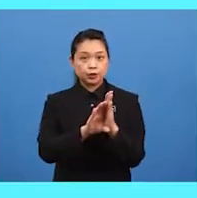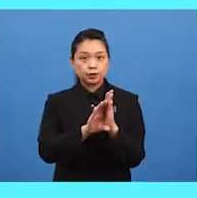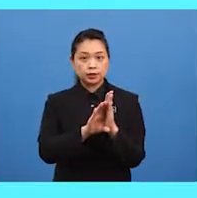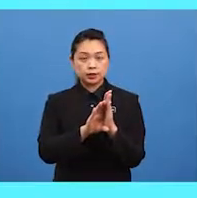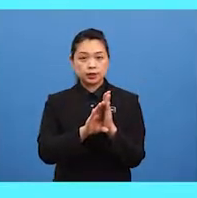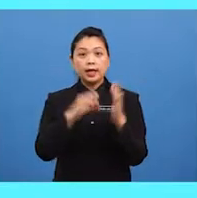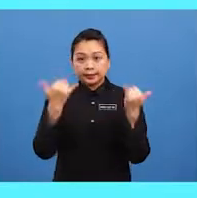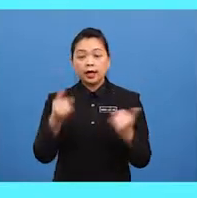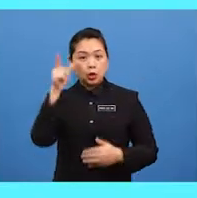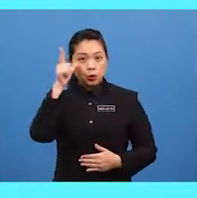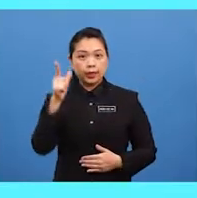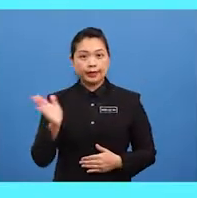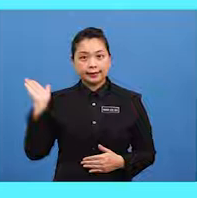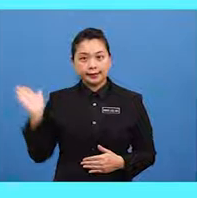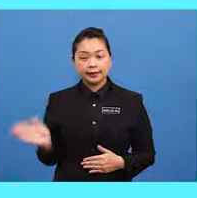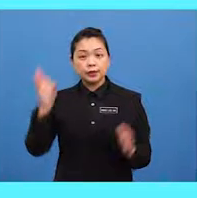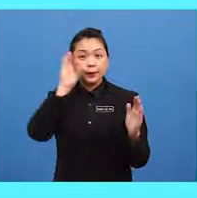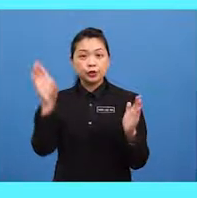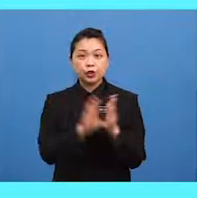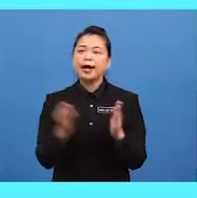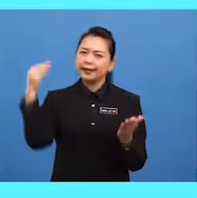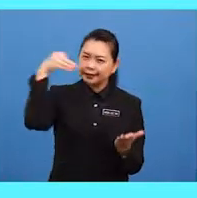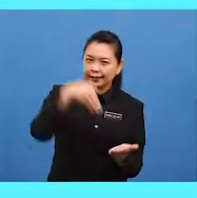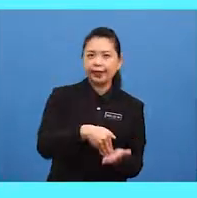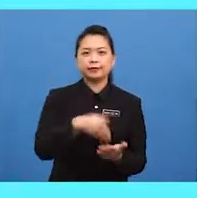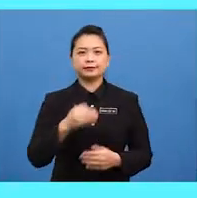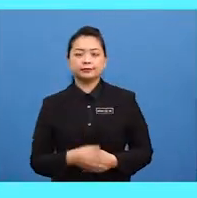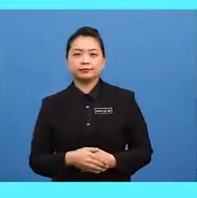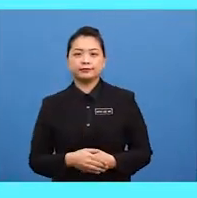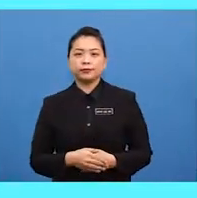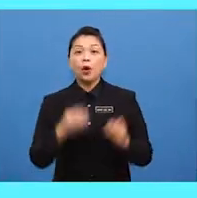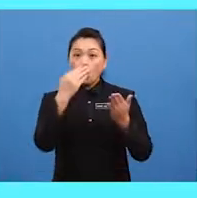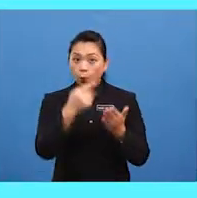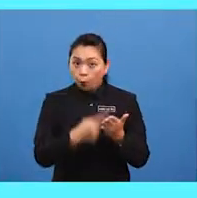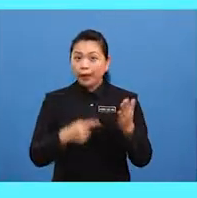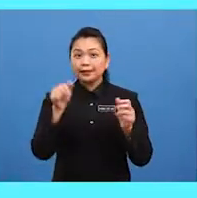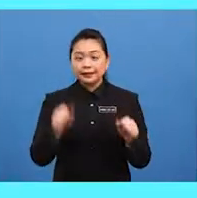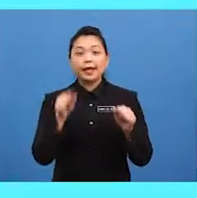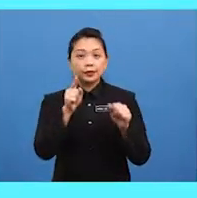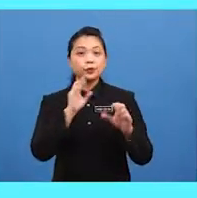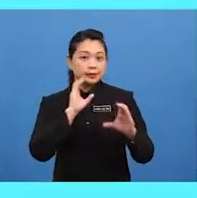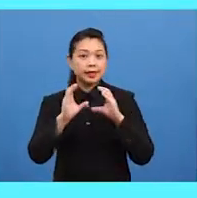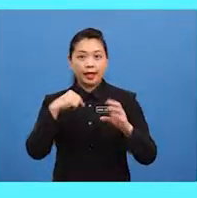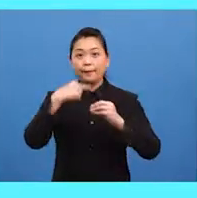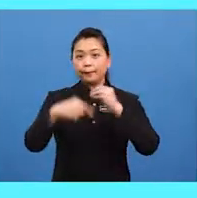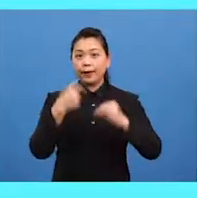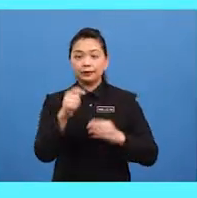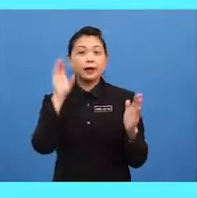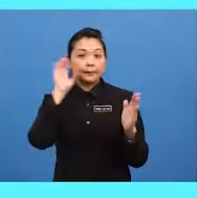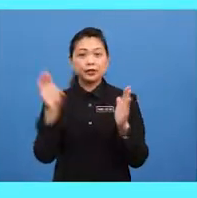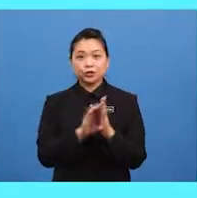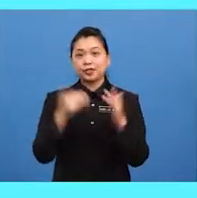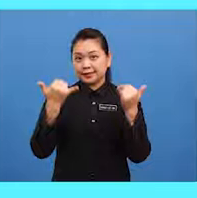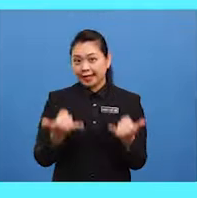let's look at this picture again what can you say about the picture now